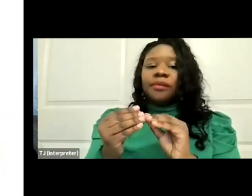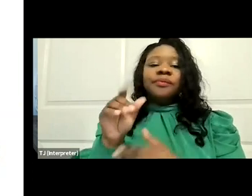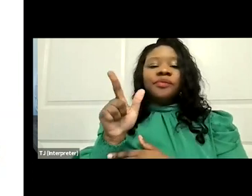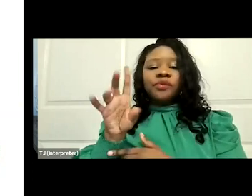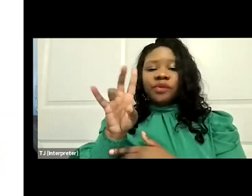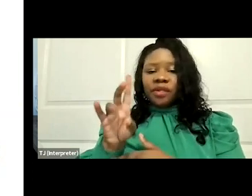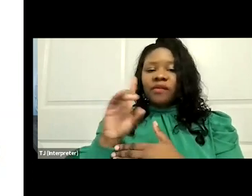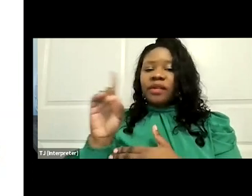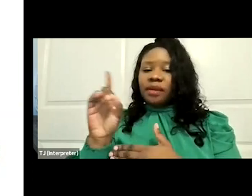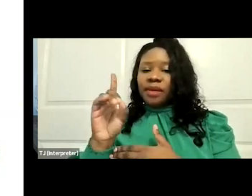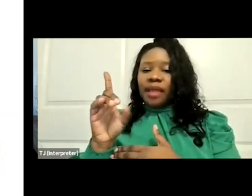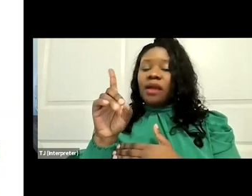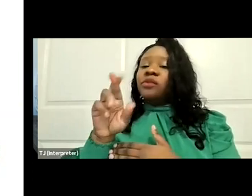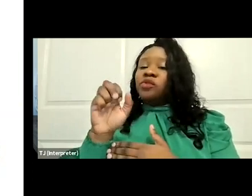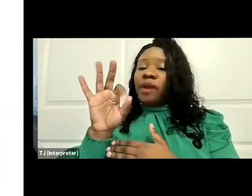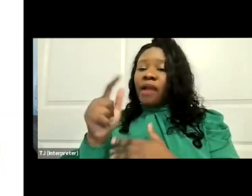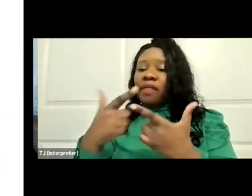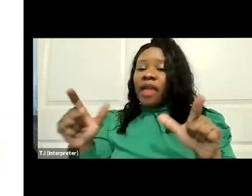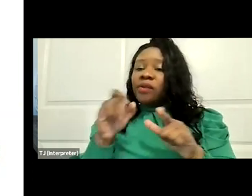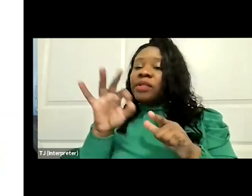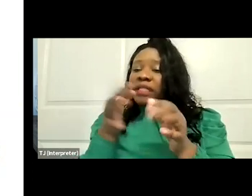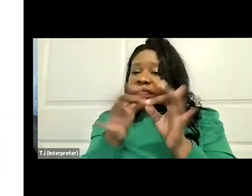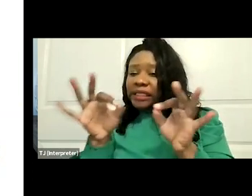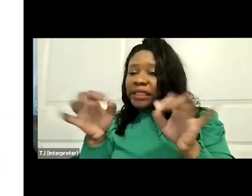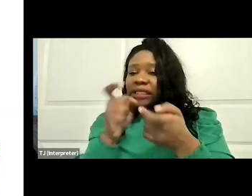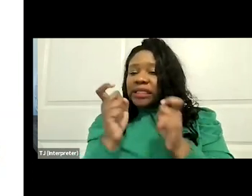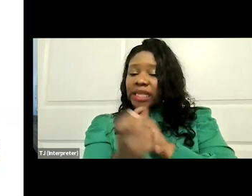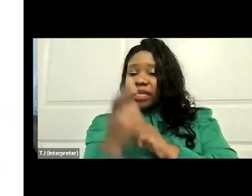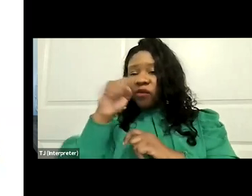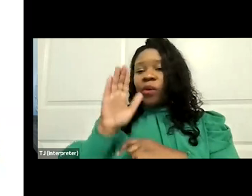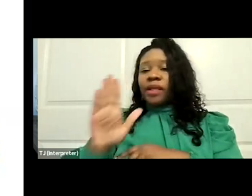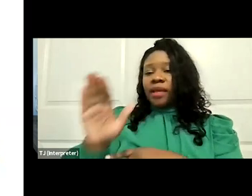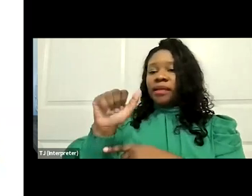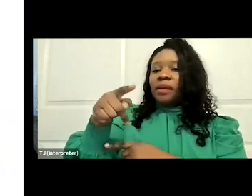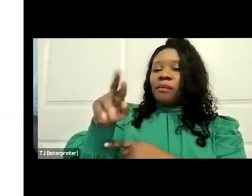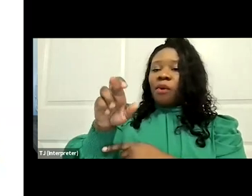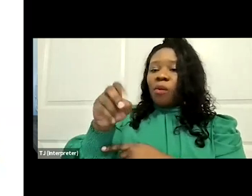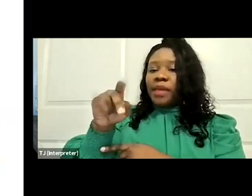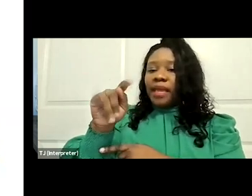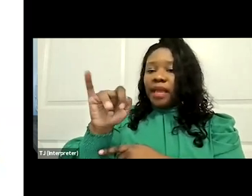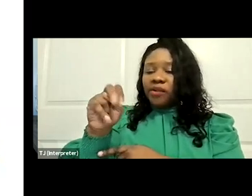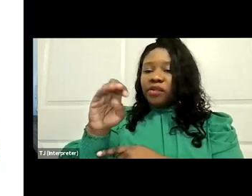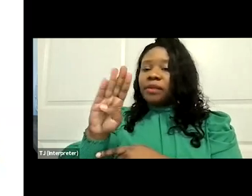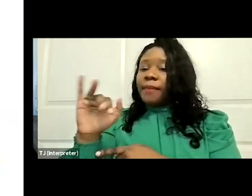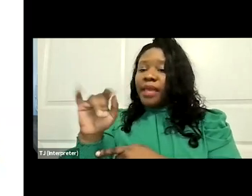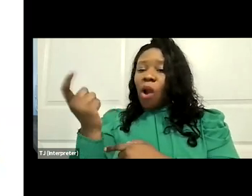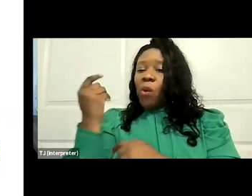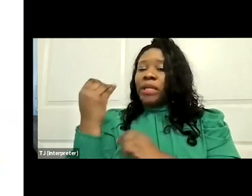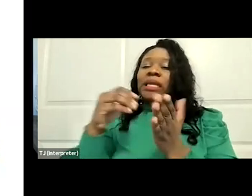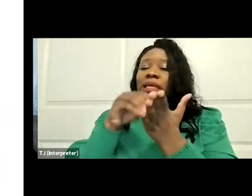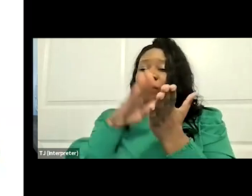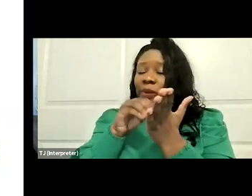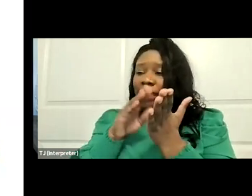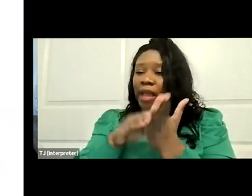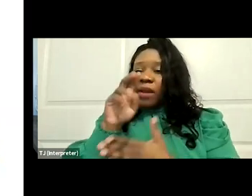appropriations bills back in the summer, and it only listed NEA and NEH funding at one hundred and ninety